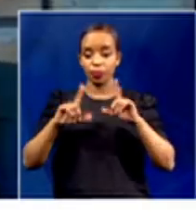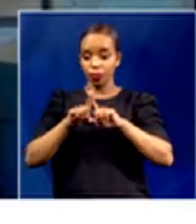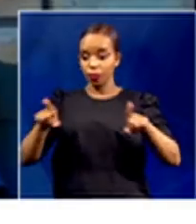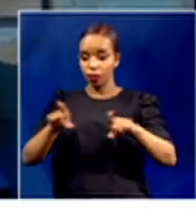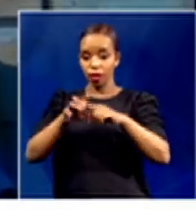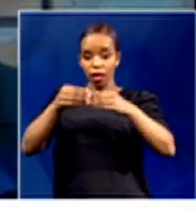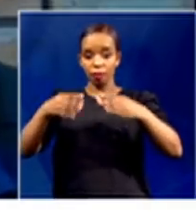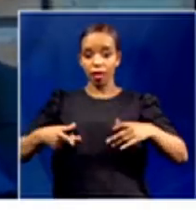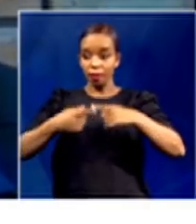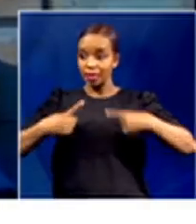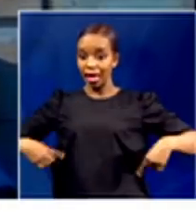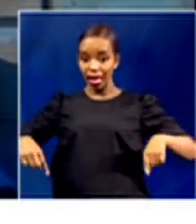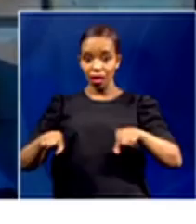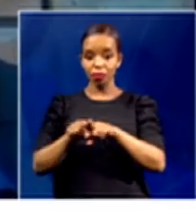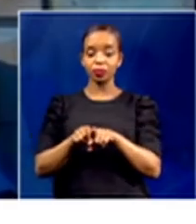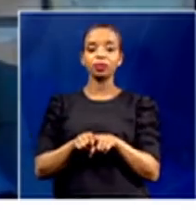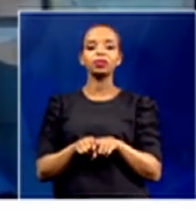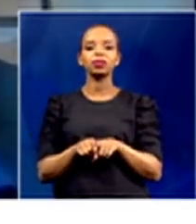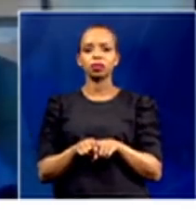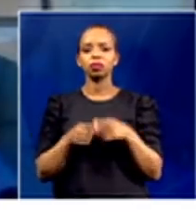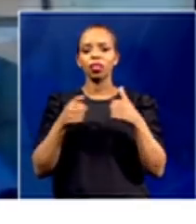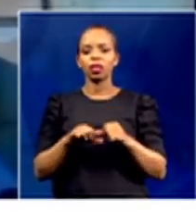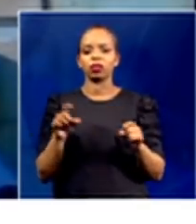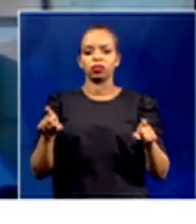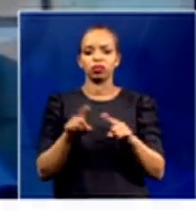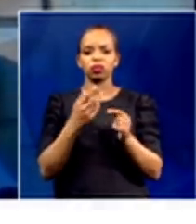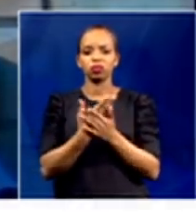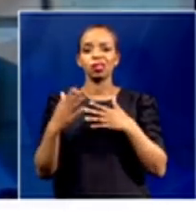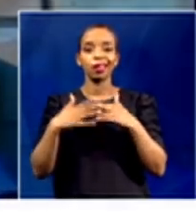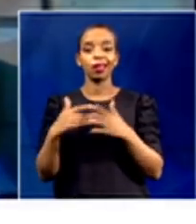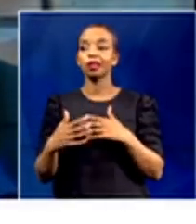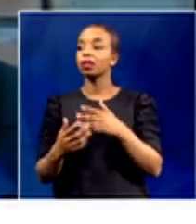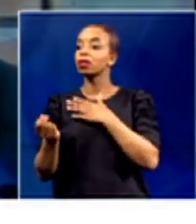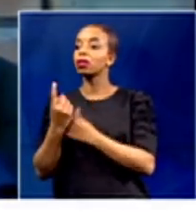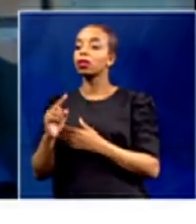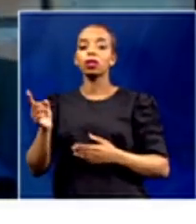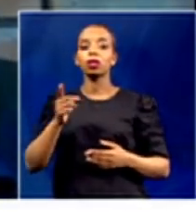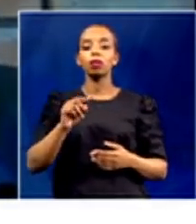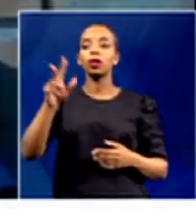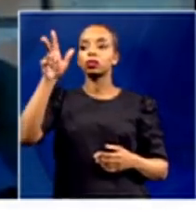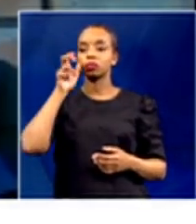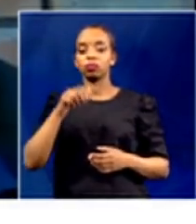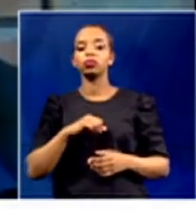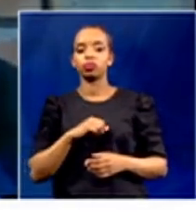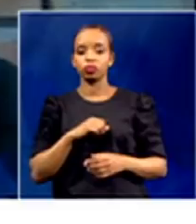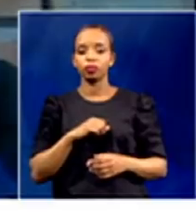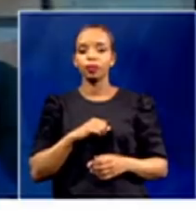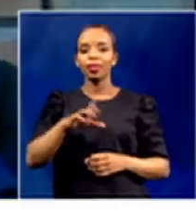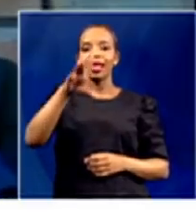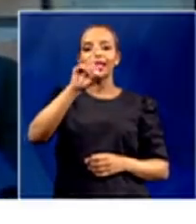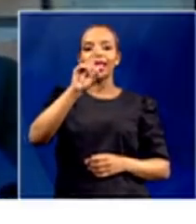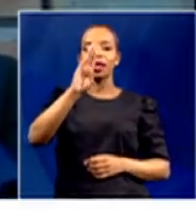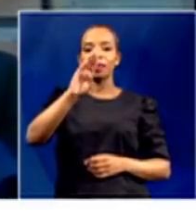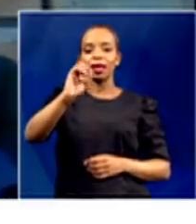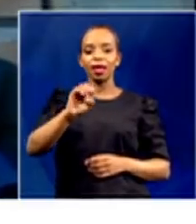to be grabbing any piece of literature and read it. And some of the literature is really bad. And the DBE has been pathetic